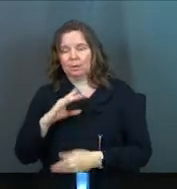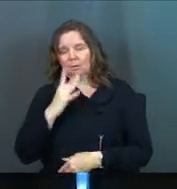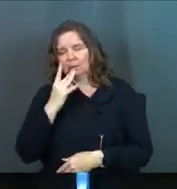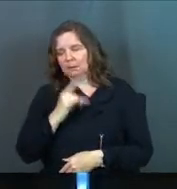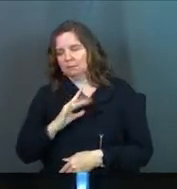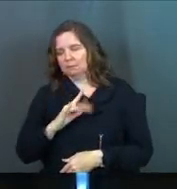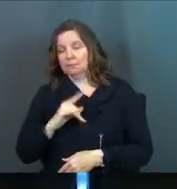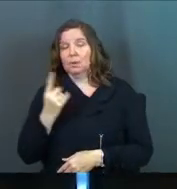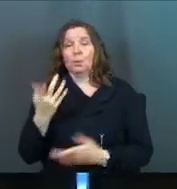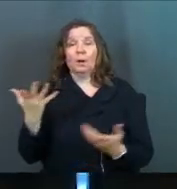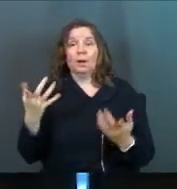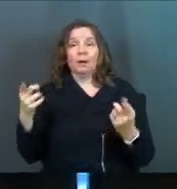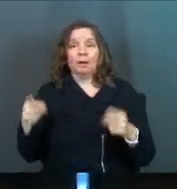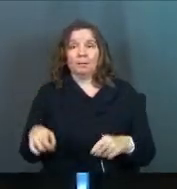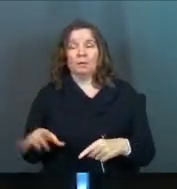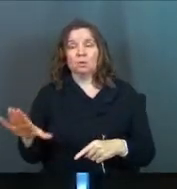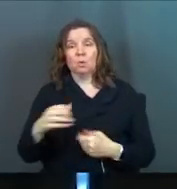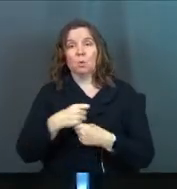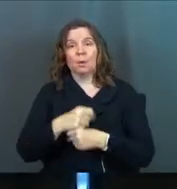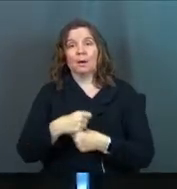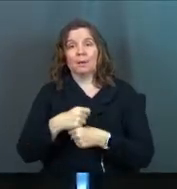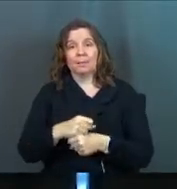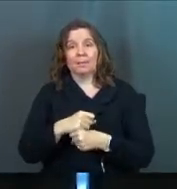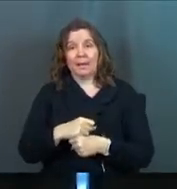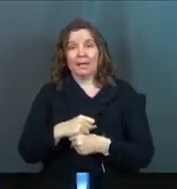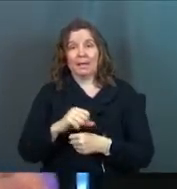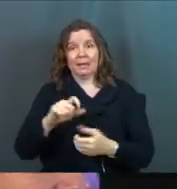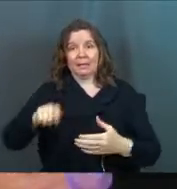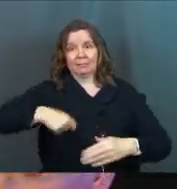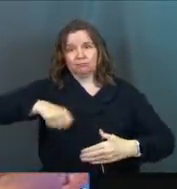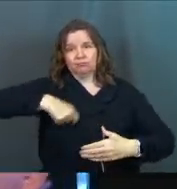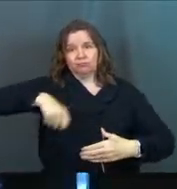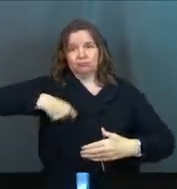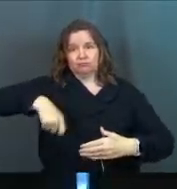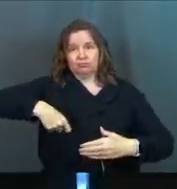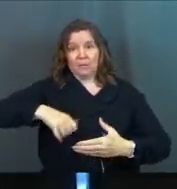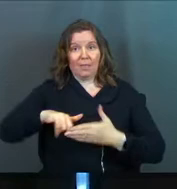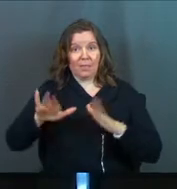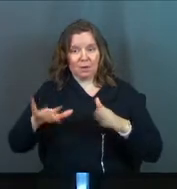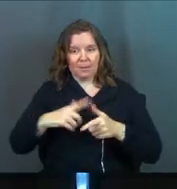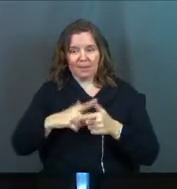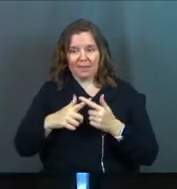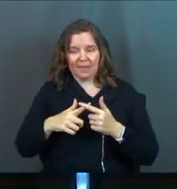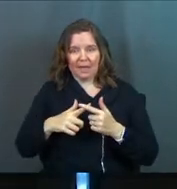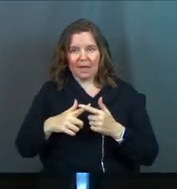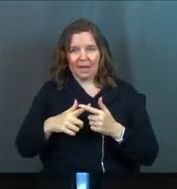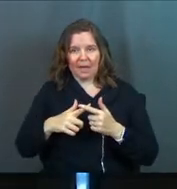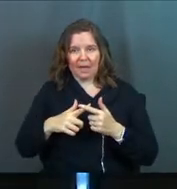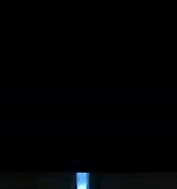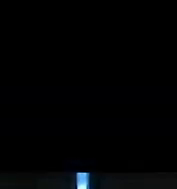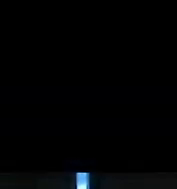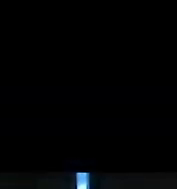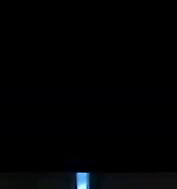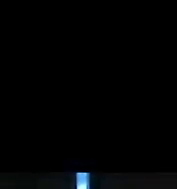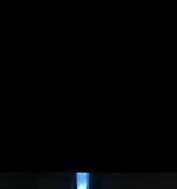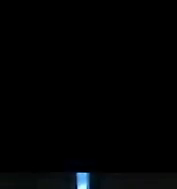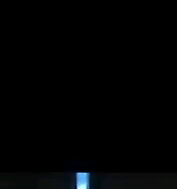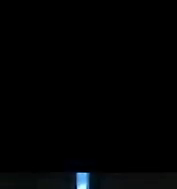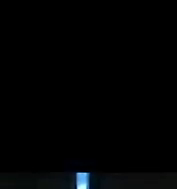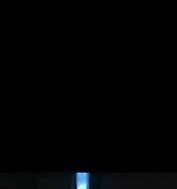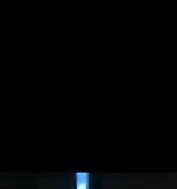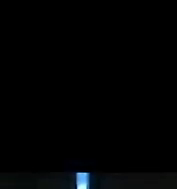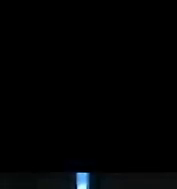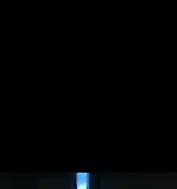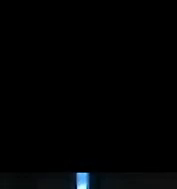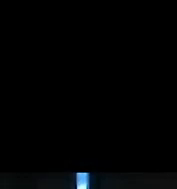So here's what happens is you're making the blueberry batter and that's great. But then you hit this critical decision moment